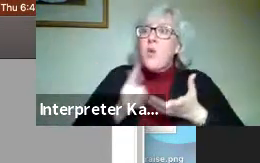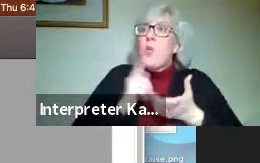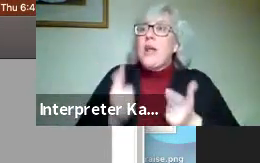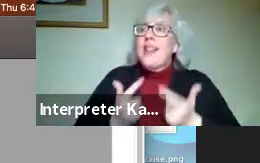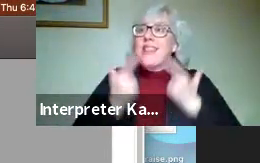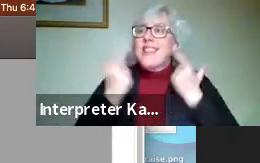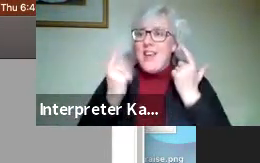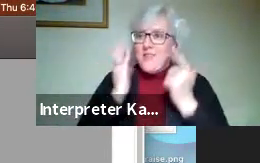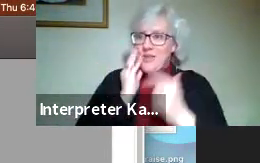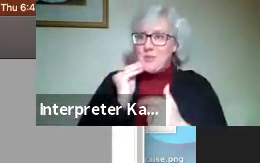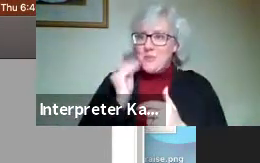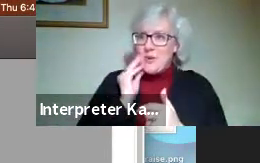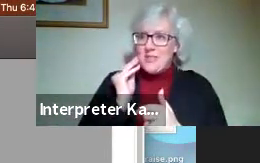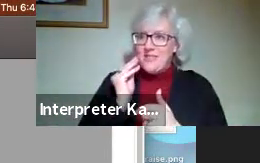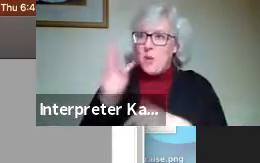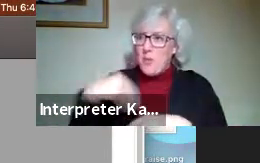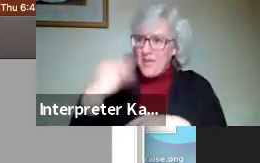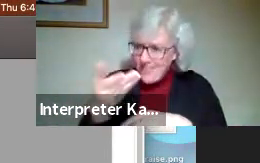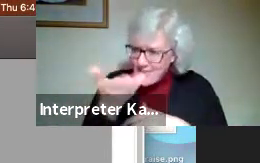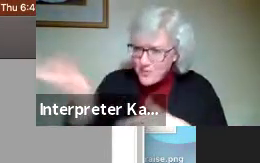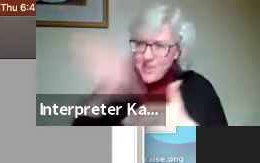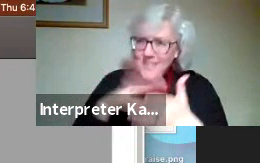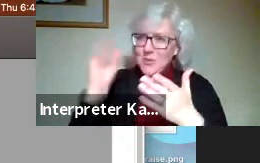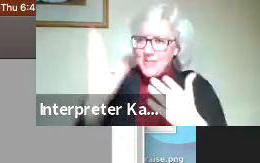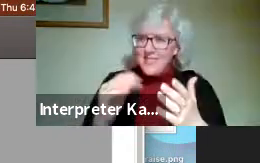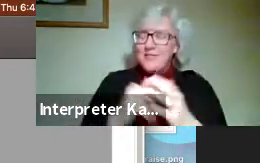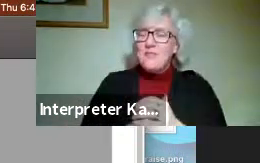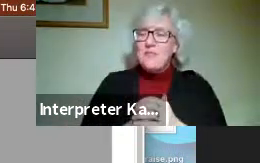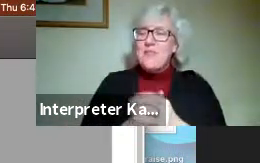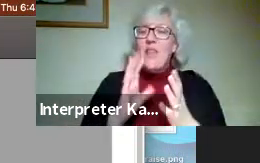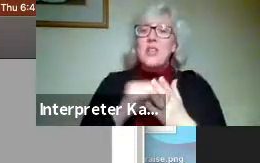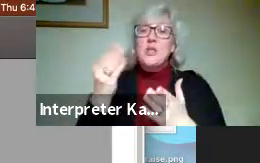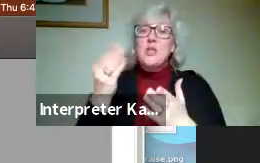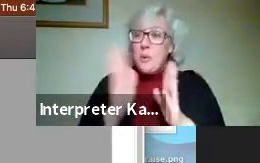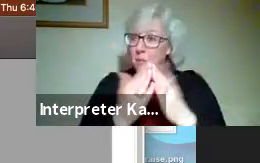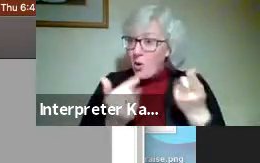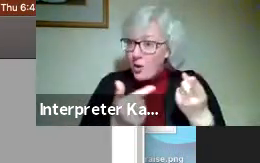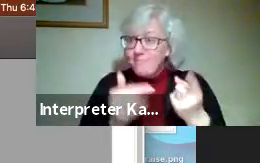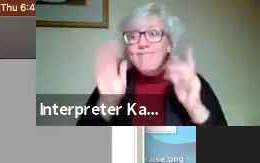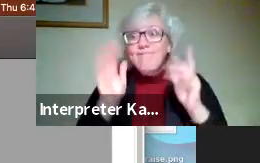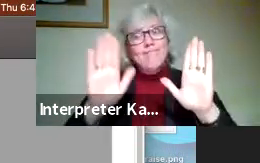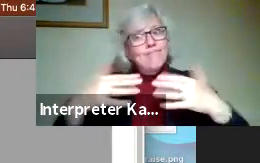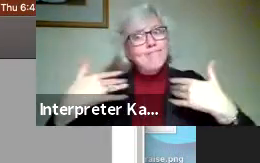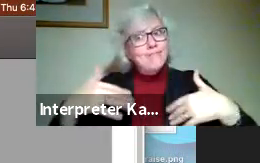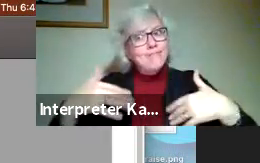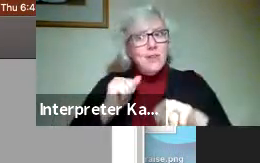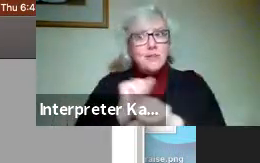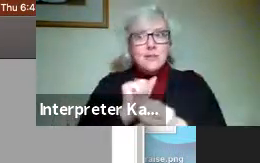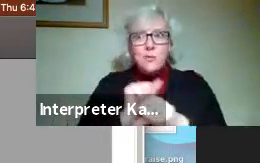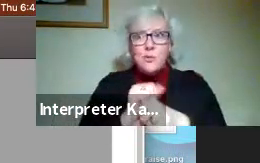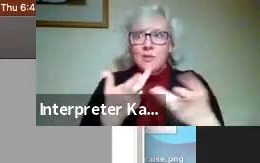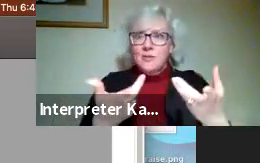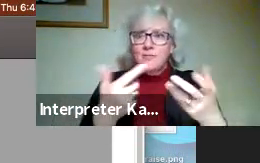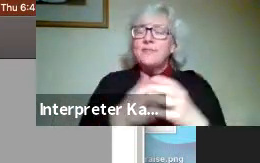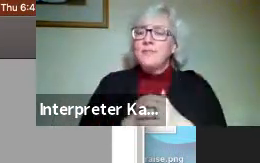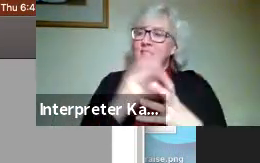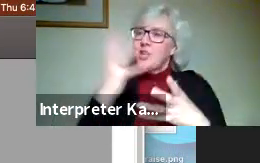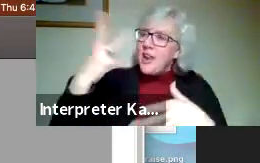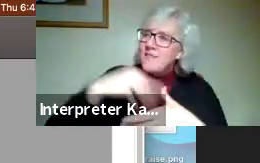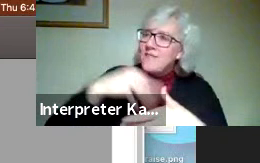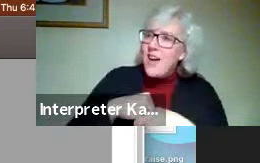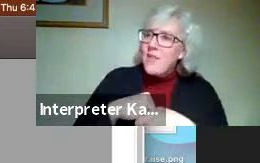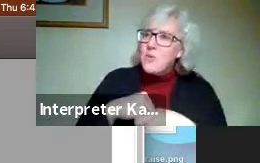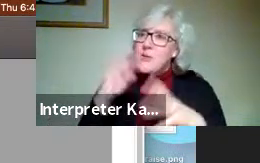experience to you. And the student handbook is a great way to get involved with